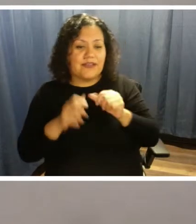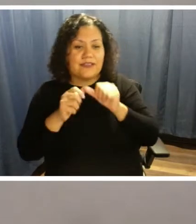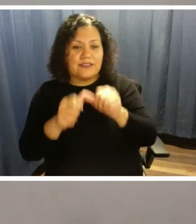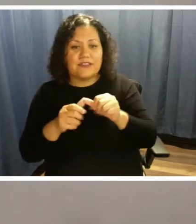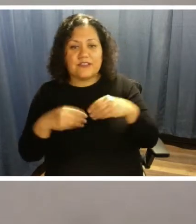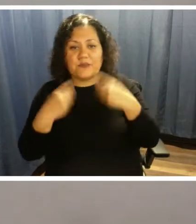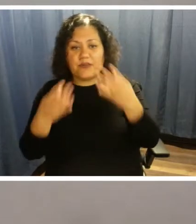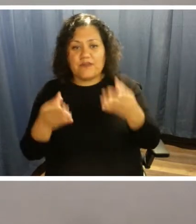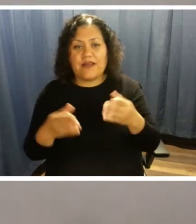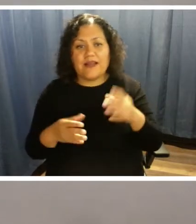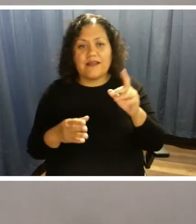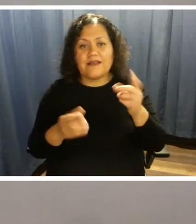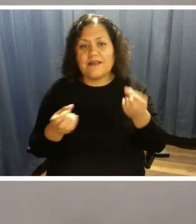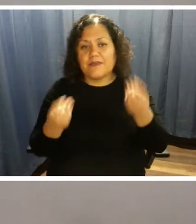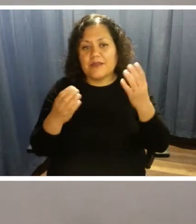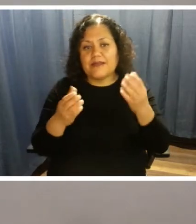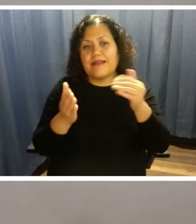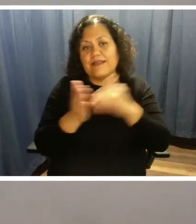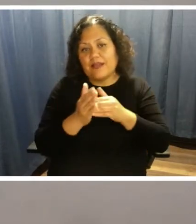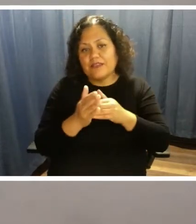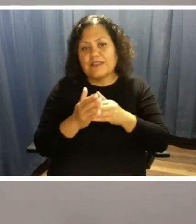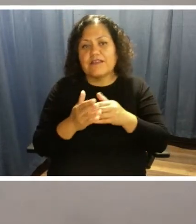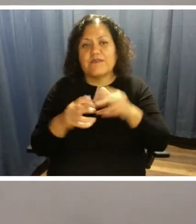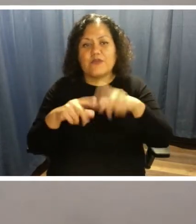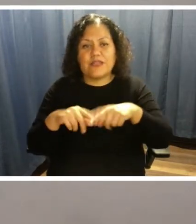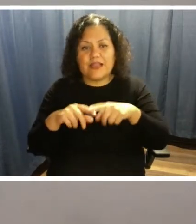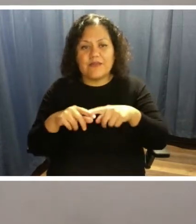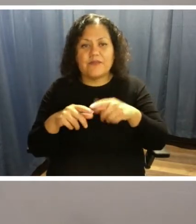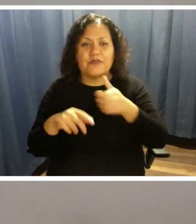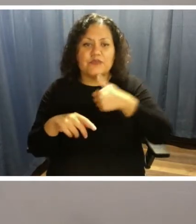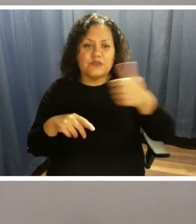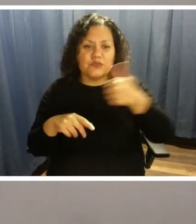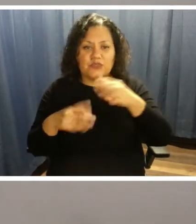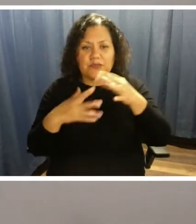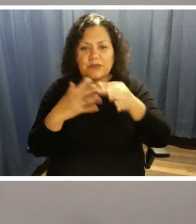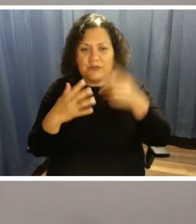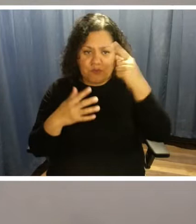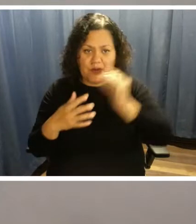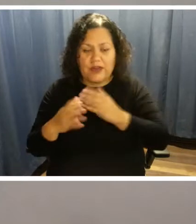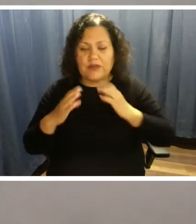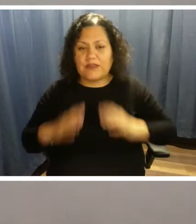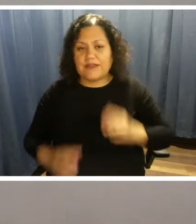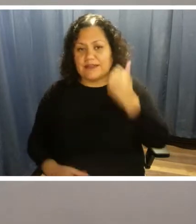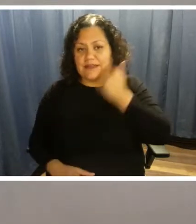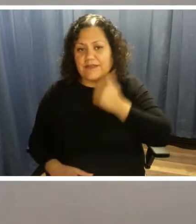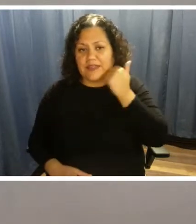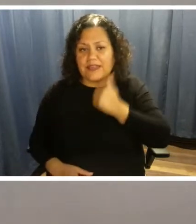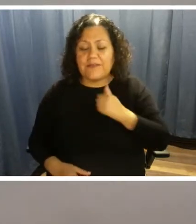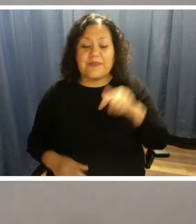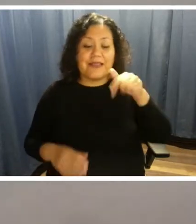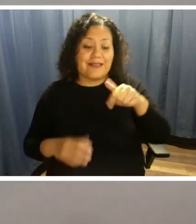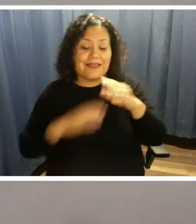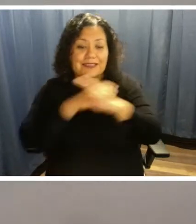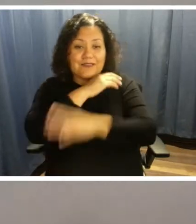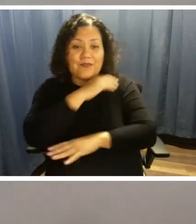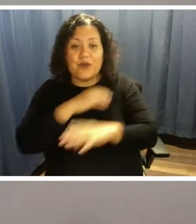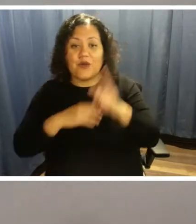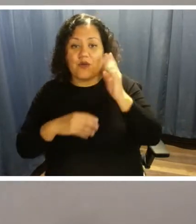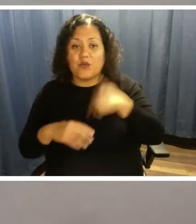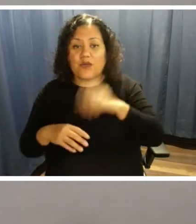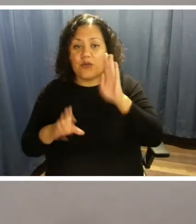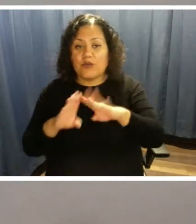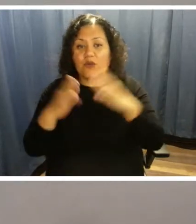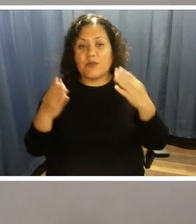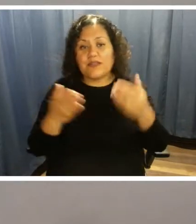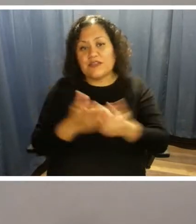thousands of safe, reliable trip options for our clients every day. This fall, VIA opened the new VIA Trans